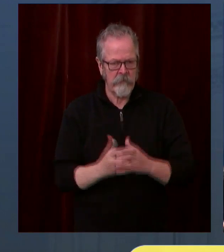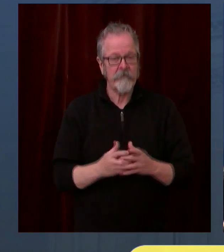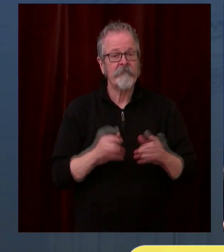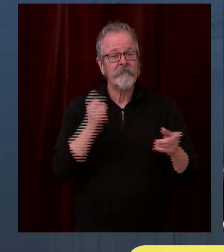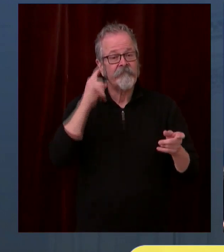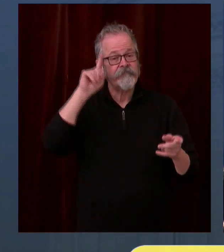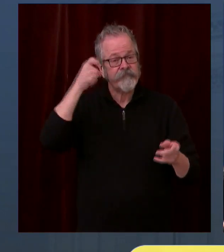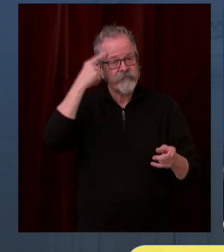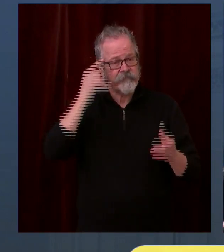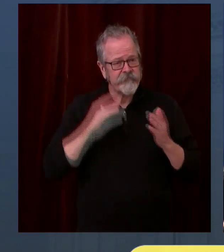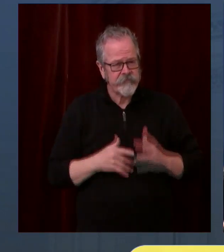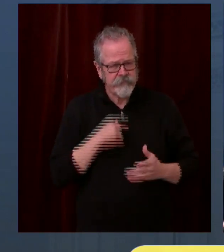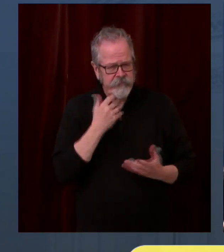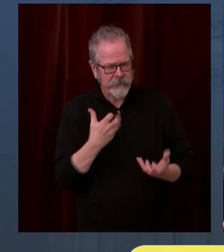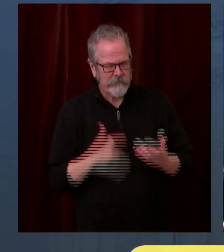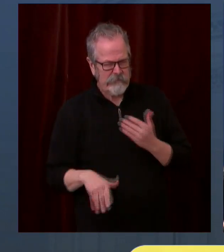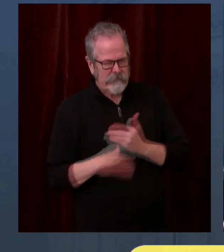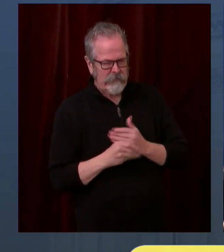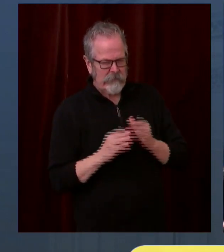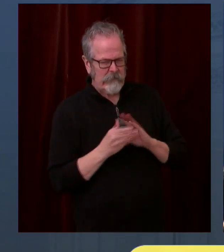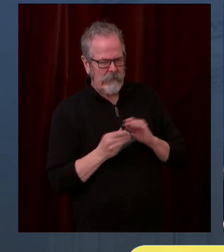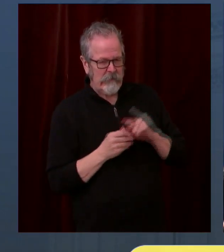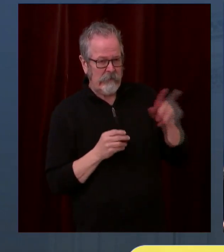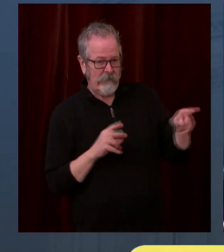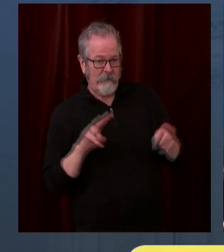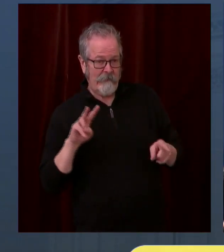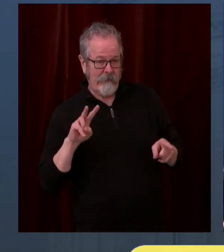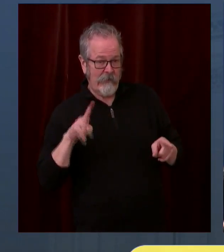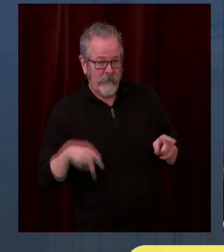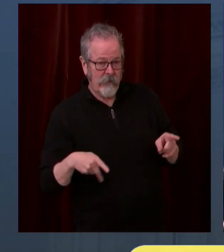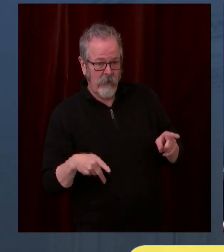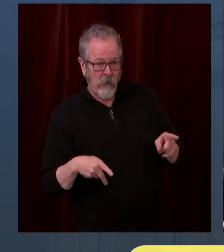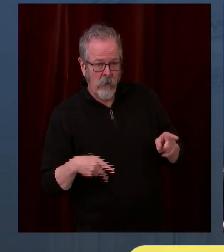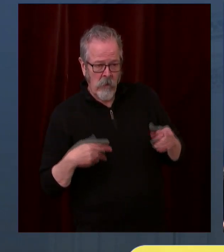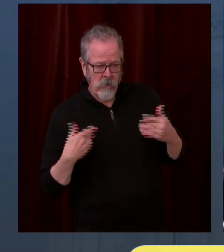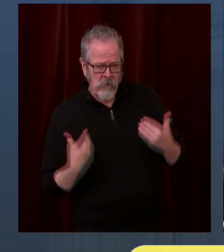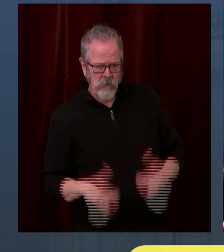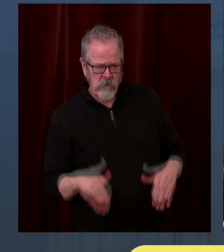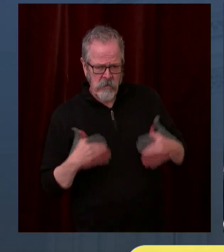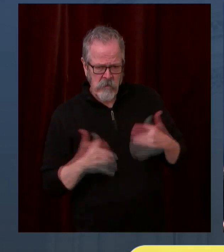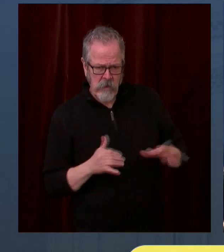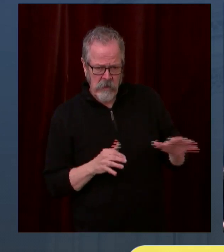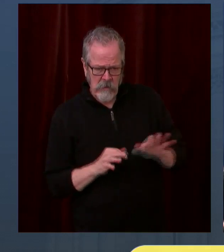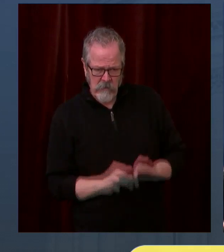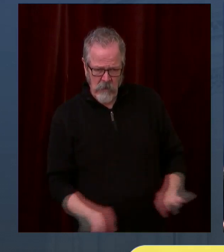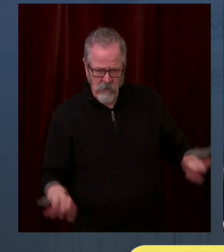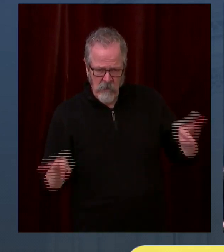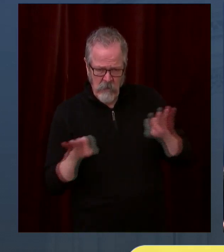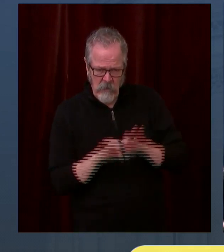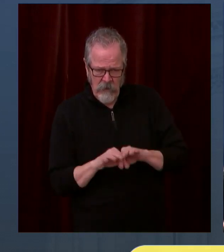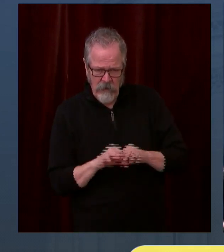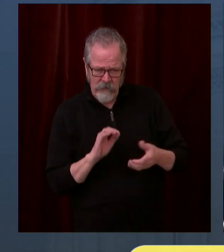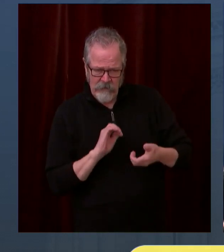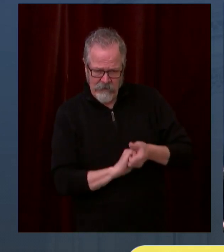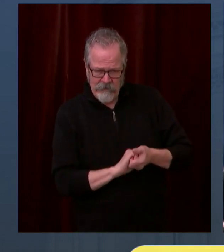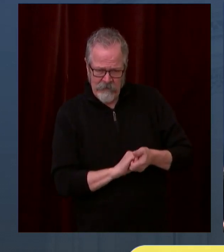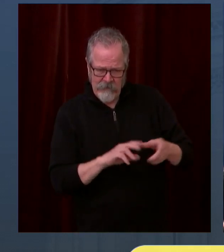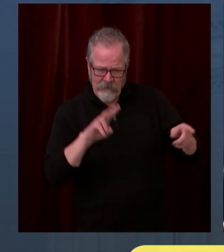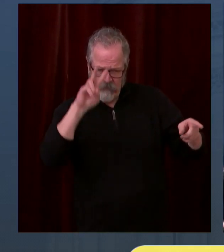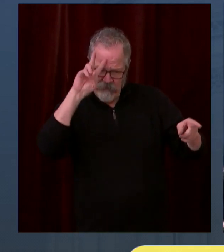frankly, it's because we've seen the power of private enterprise to be partners with governments. This is what won World War II.